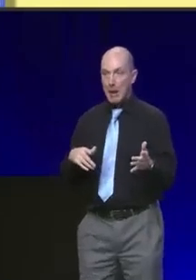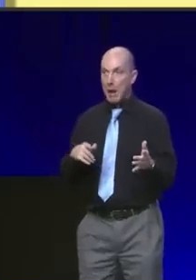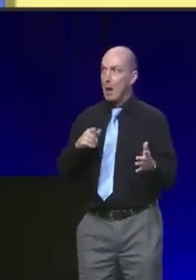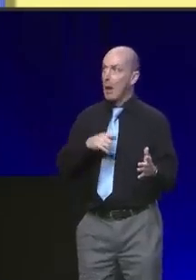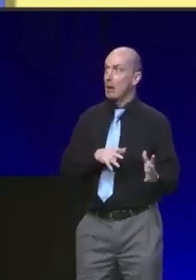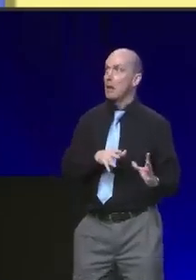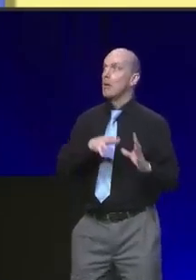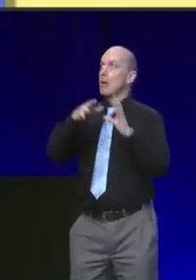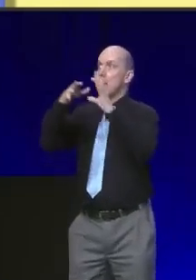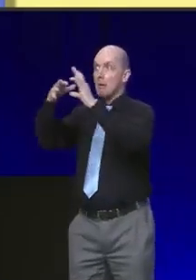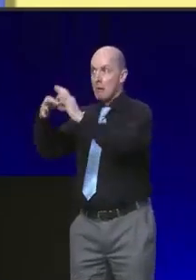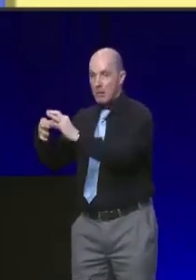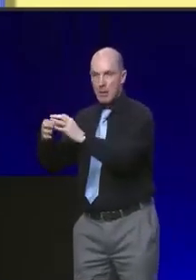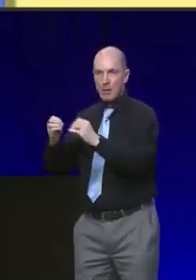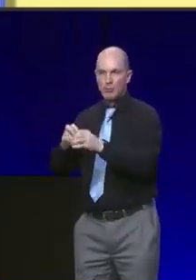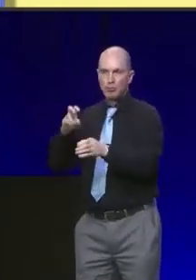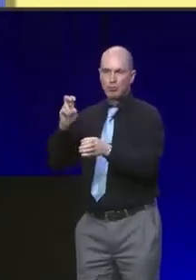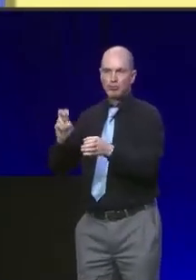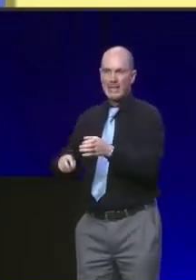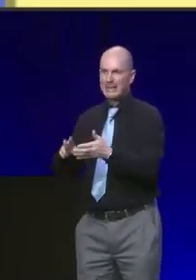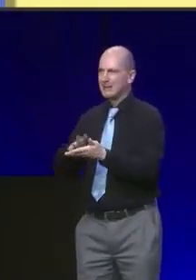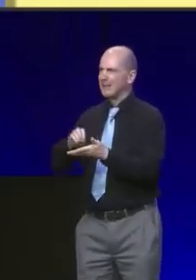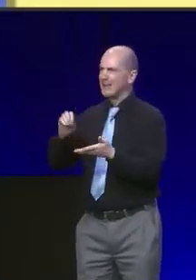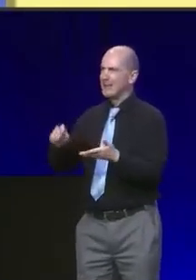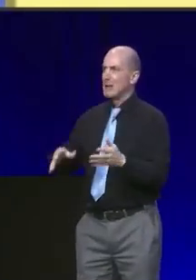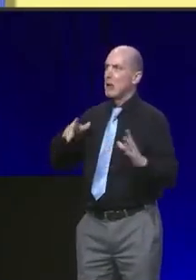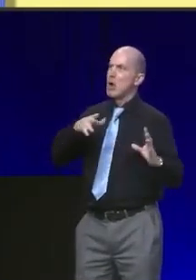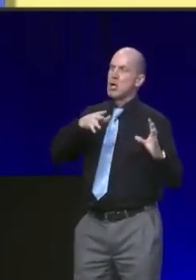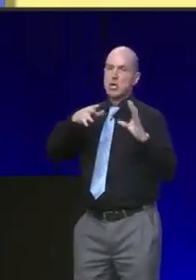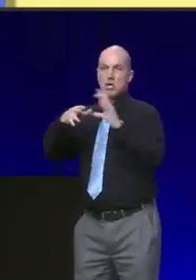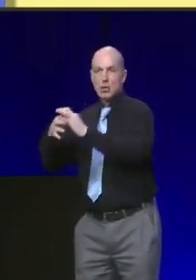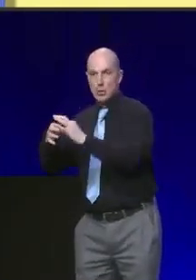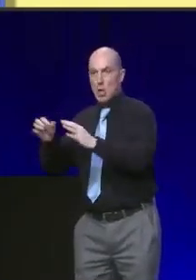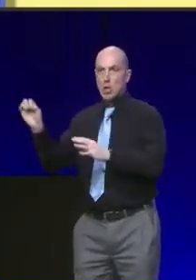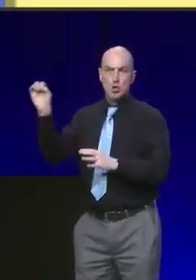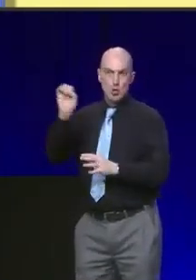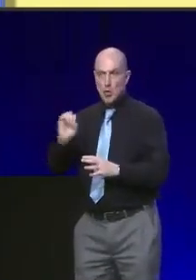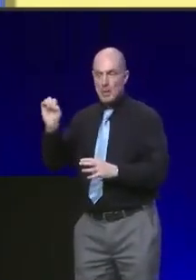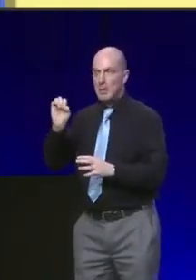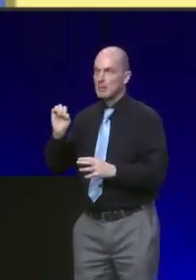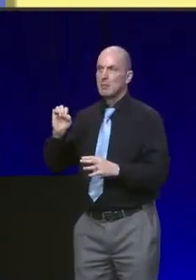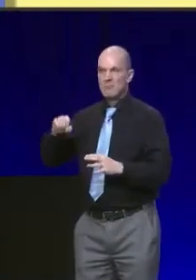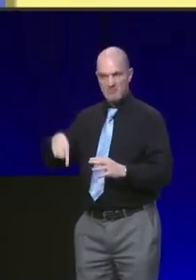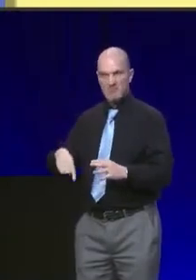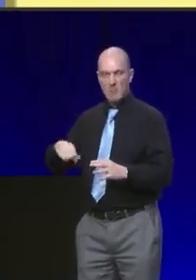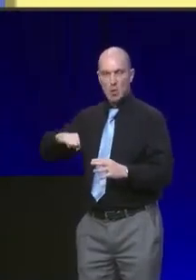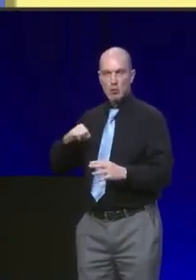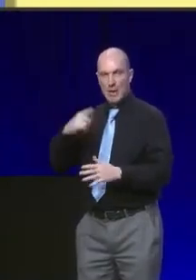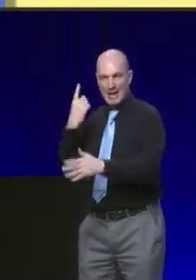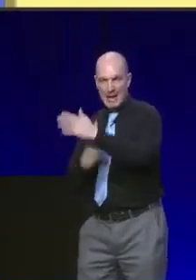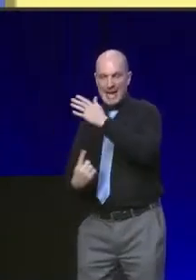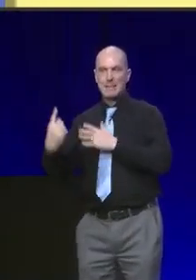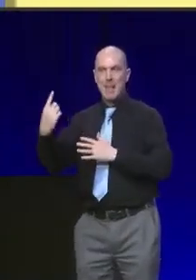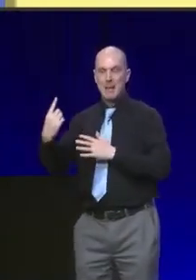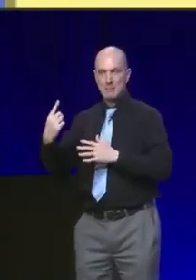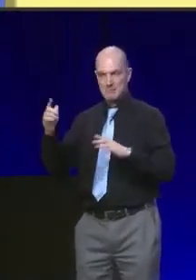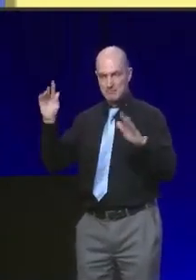broken Brexit Britain, but back at the very beating heart of Europe as an independent country. Thank you.